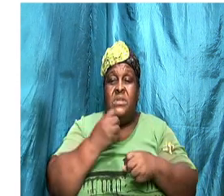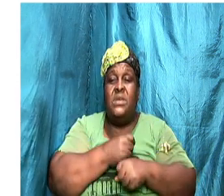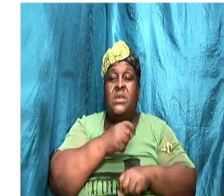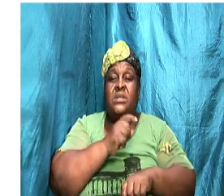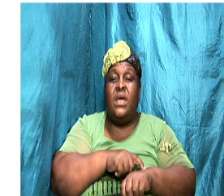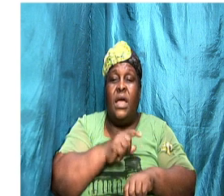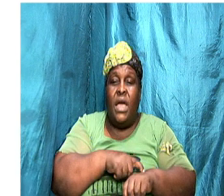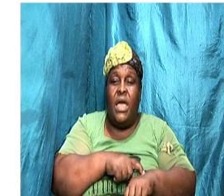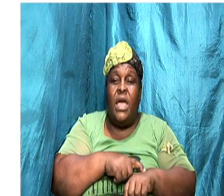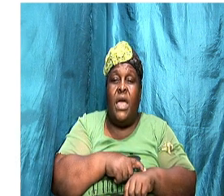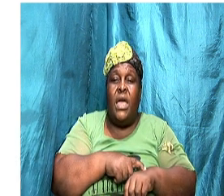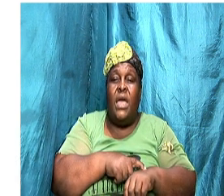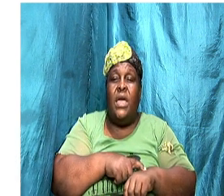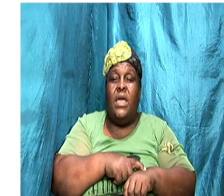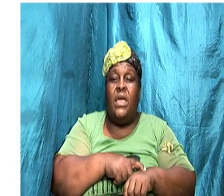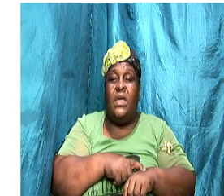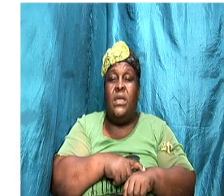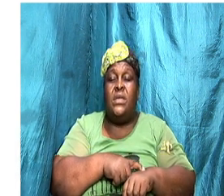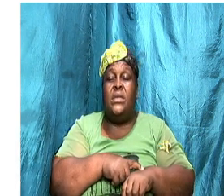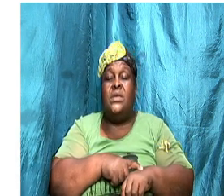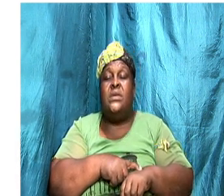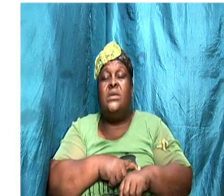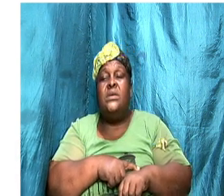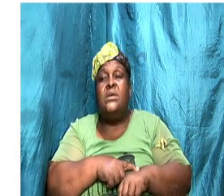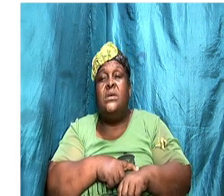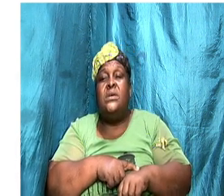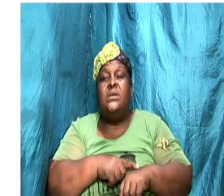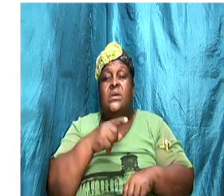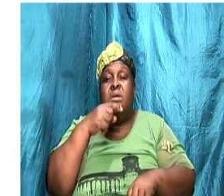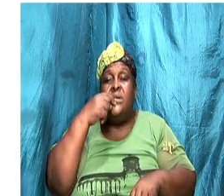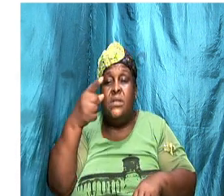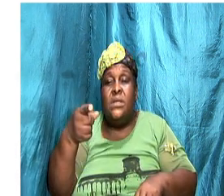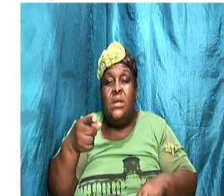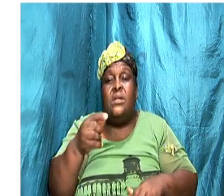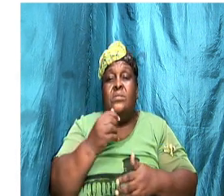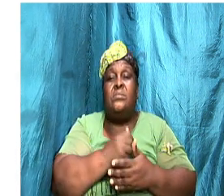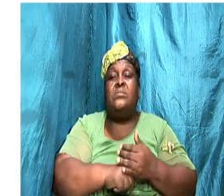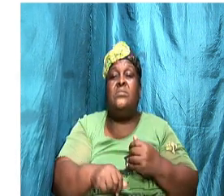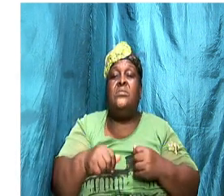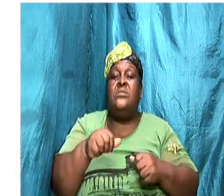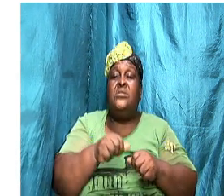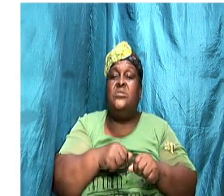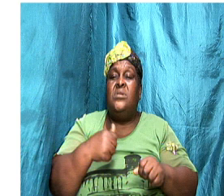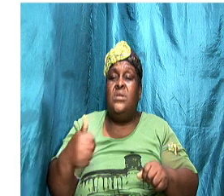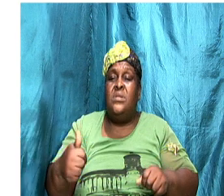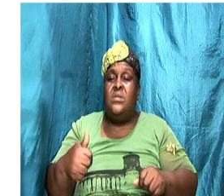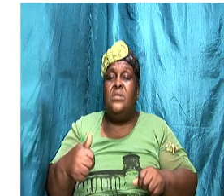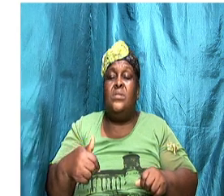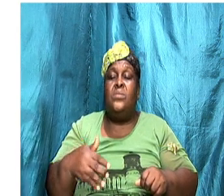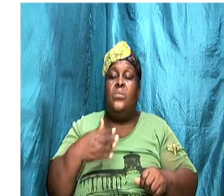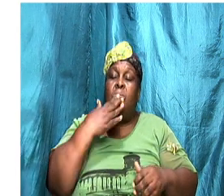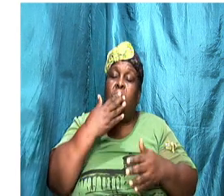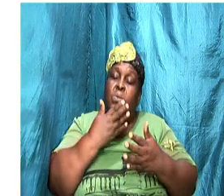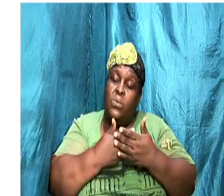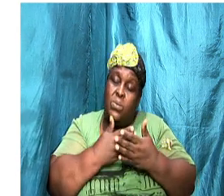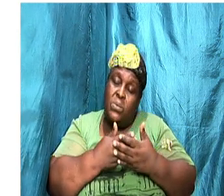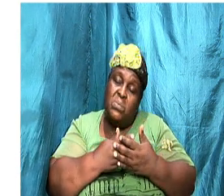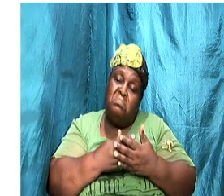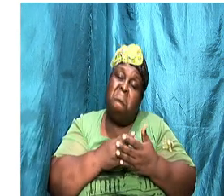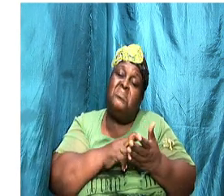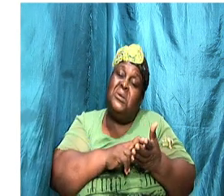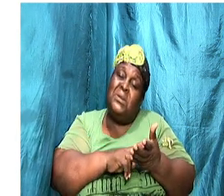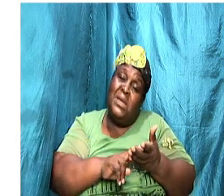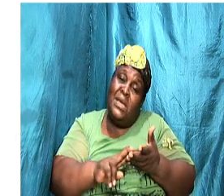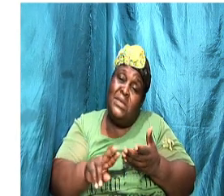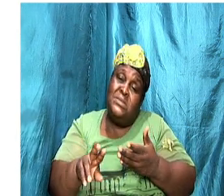compliment each other tell each other that they look nice tell them that you look good tell them